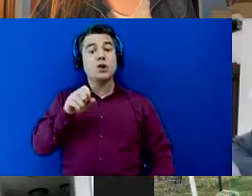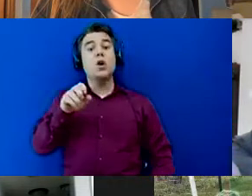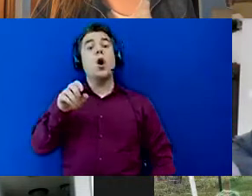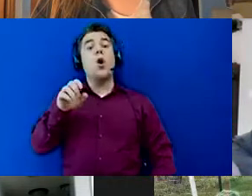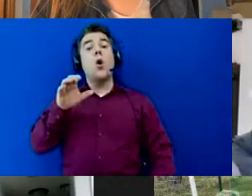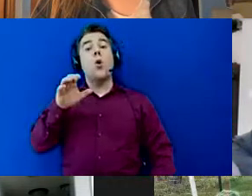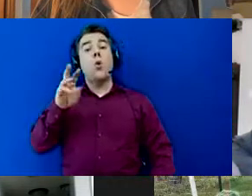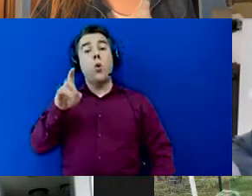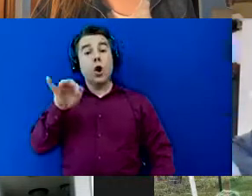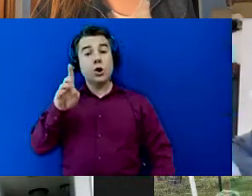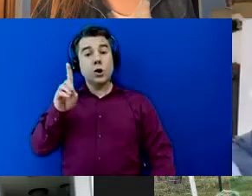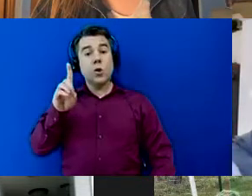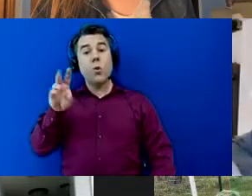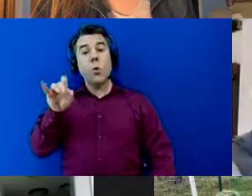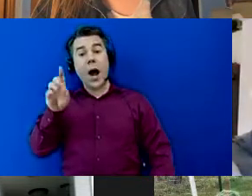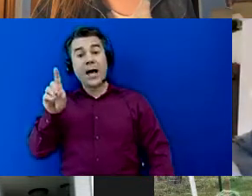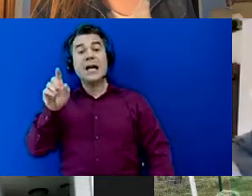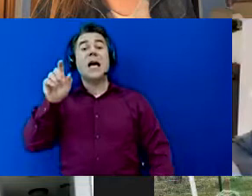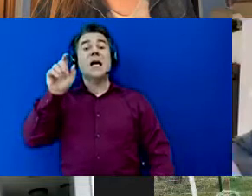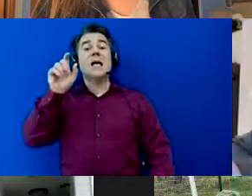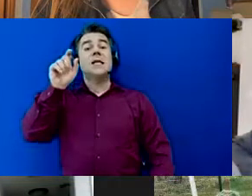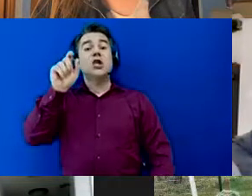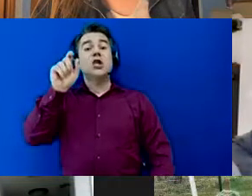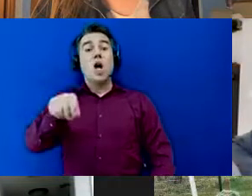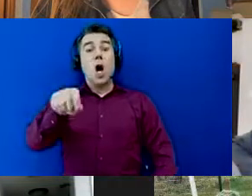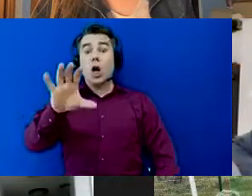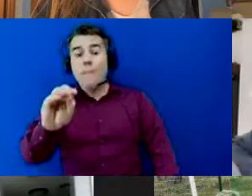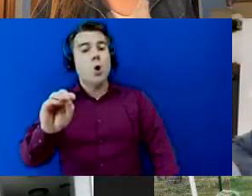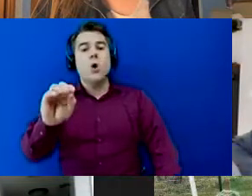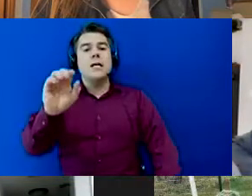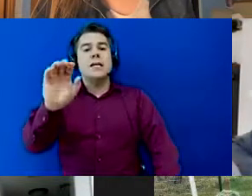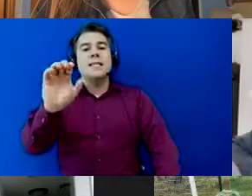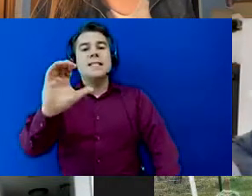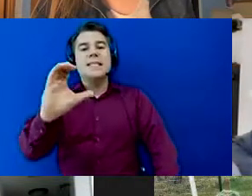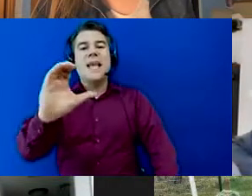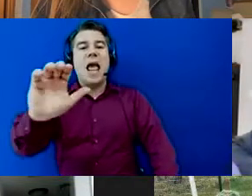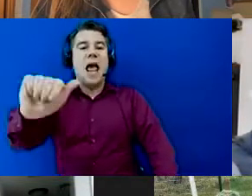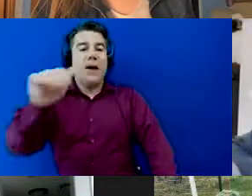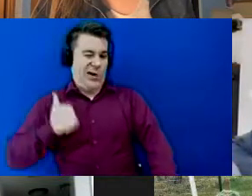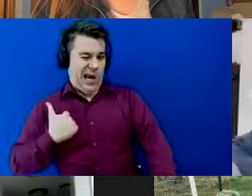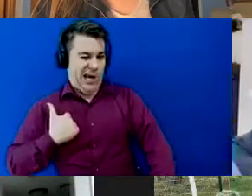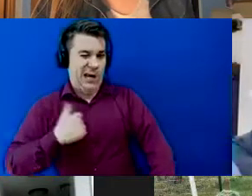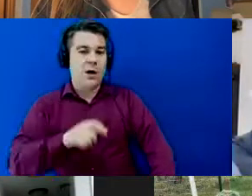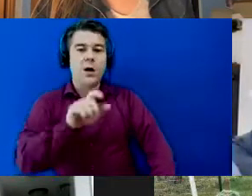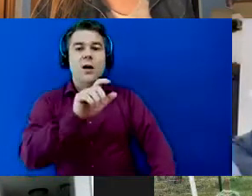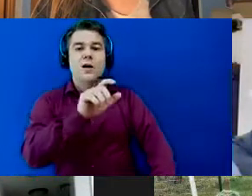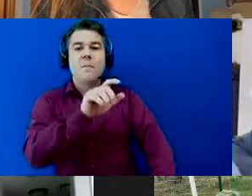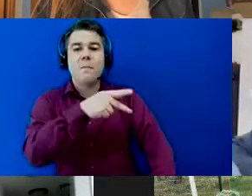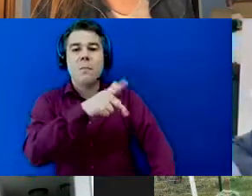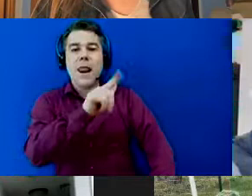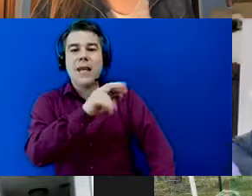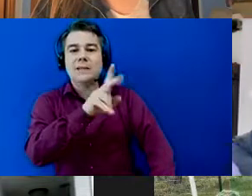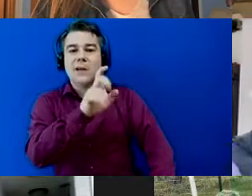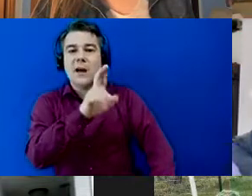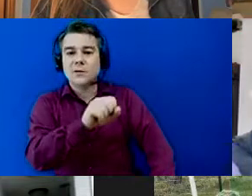slash lauren w and it worked and she didn't have to choose her country and all that stuff so if you know the actual web